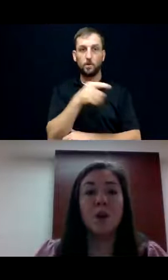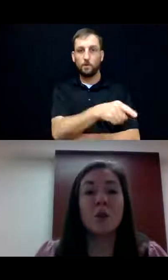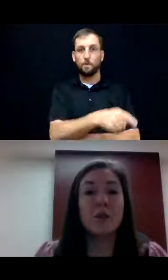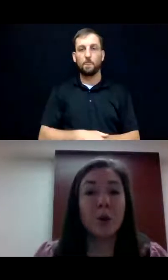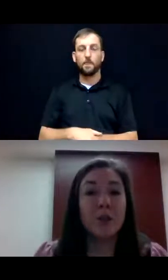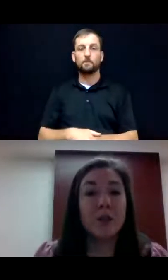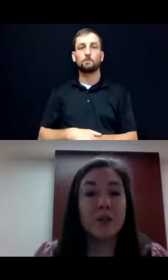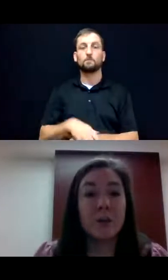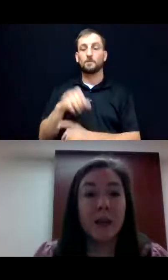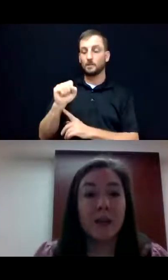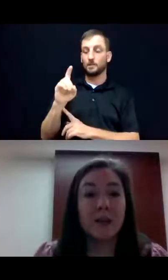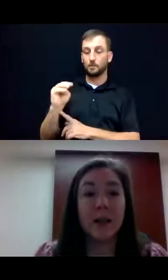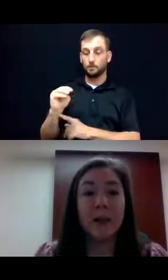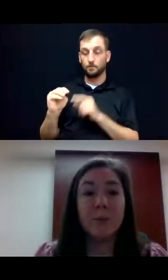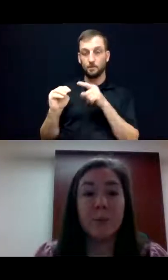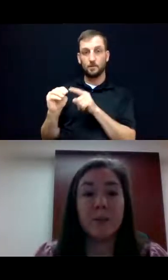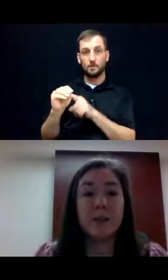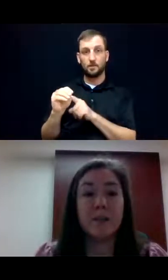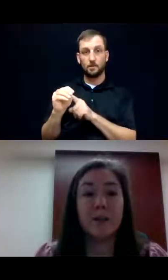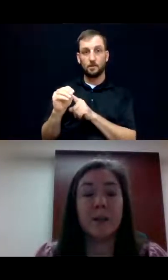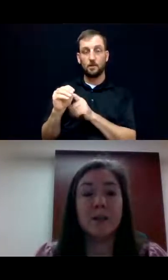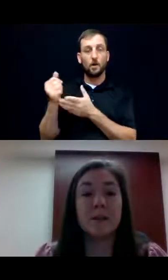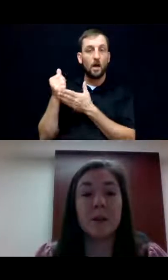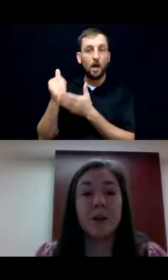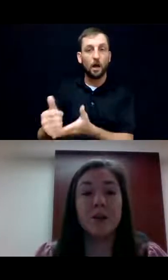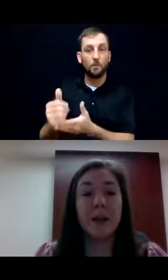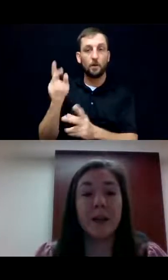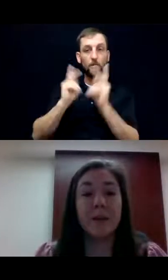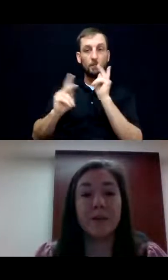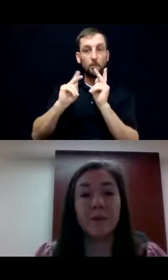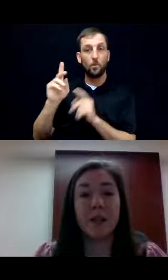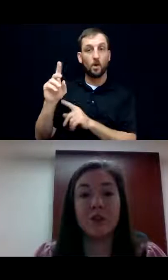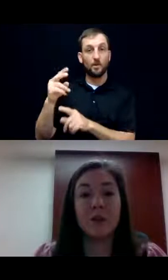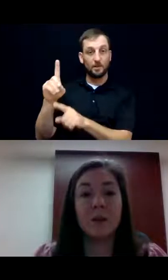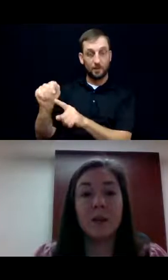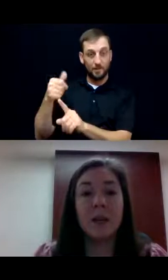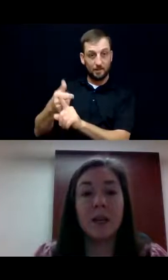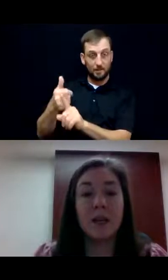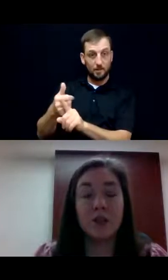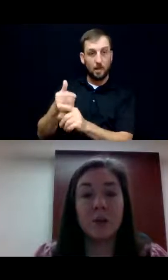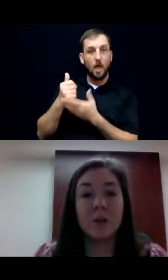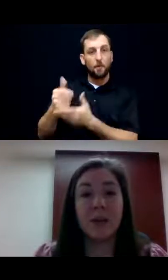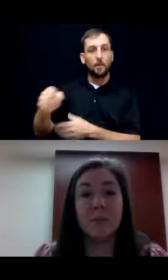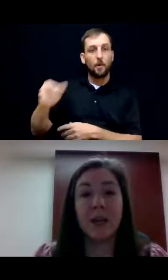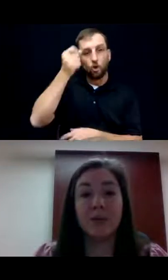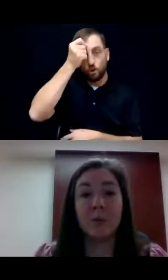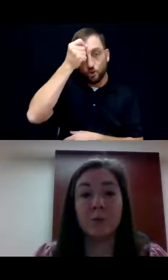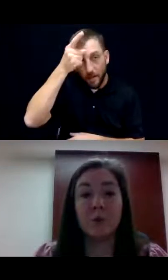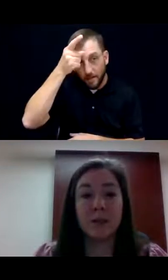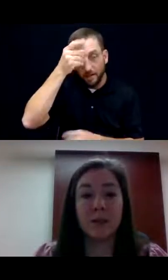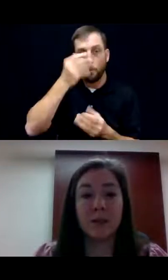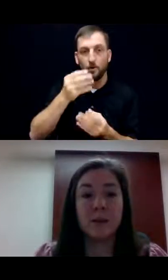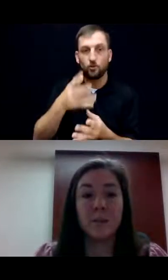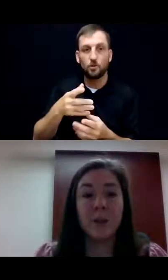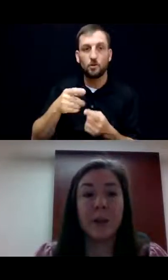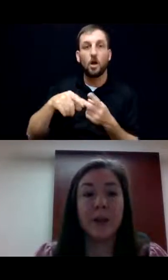So supported decision-making is going to help people with disabilities understand information and issues and make informed